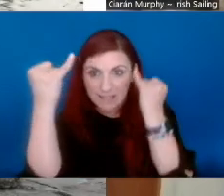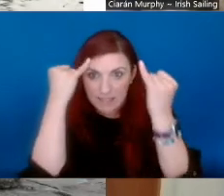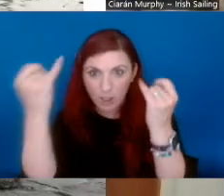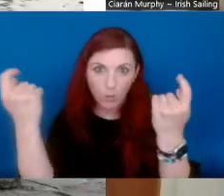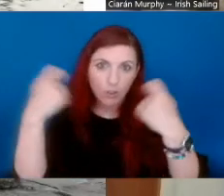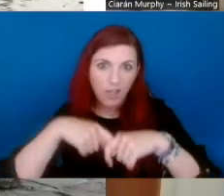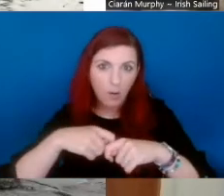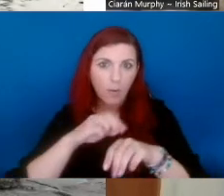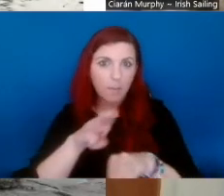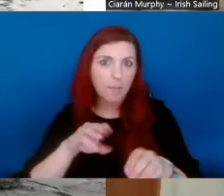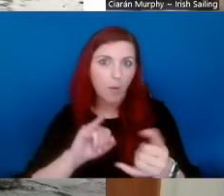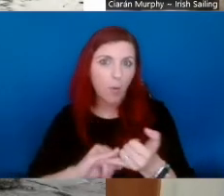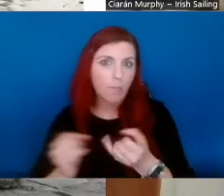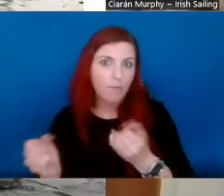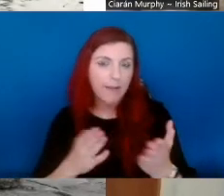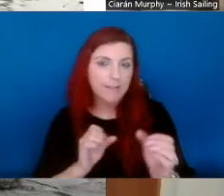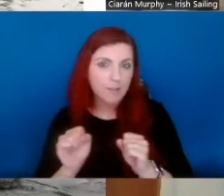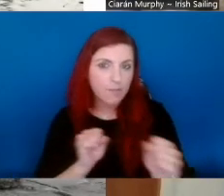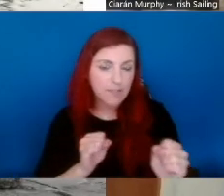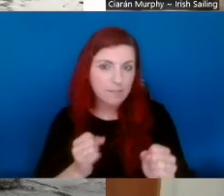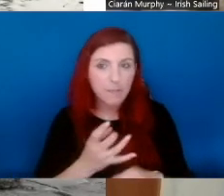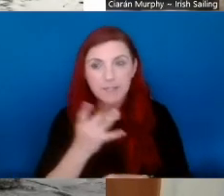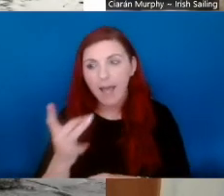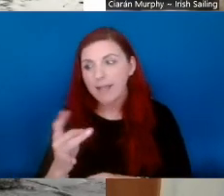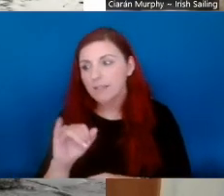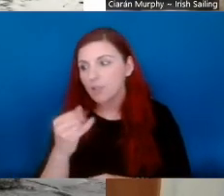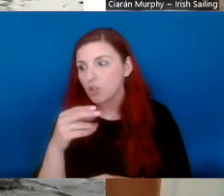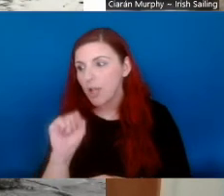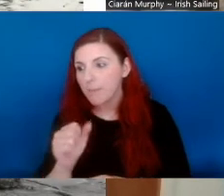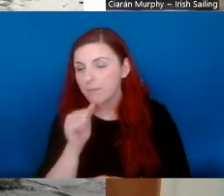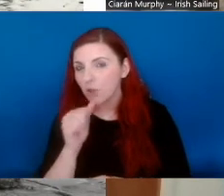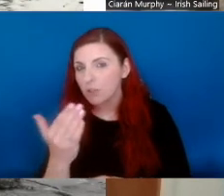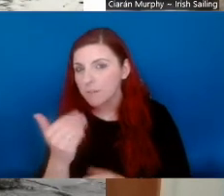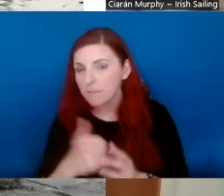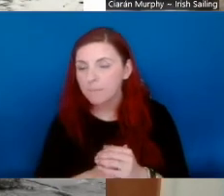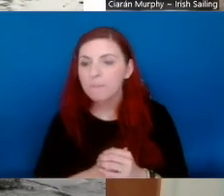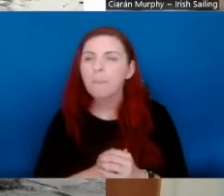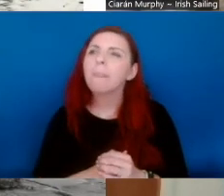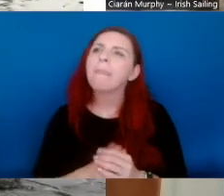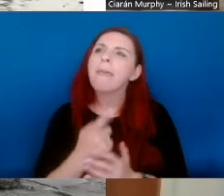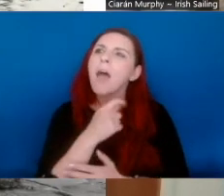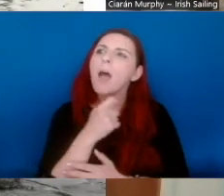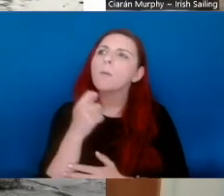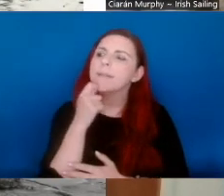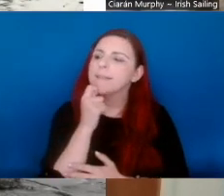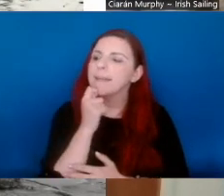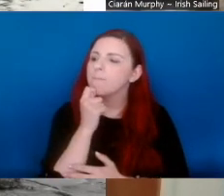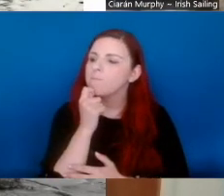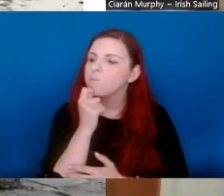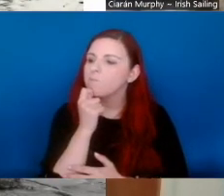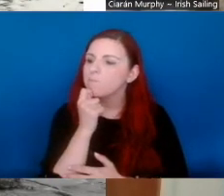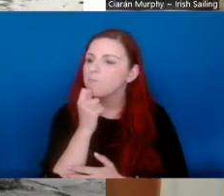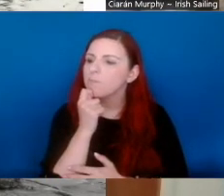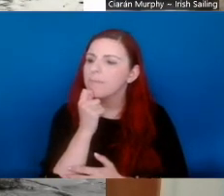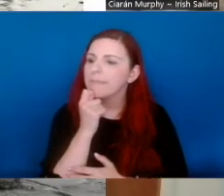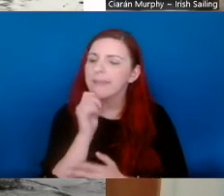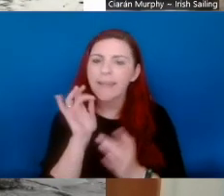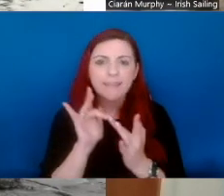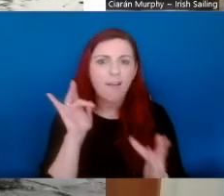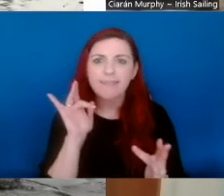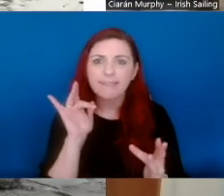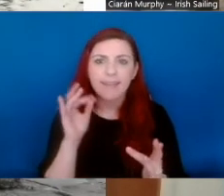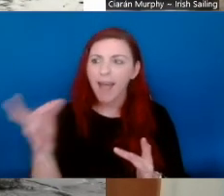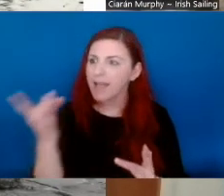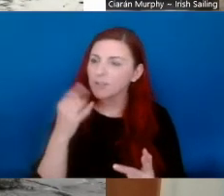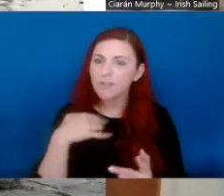either have signed up for the programme or are currently watching this and considering being more inclusive? Would you have one or two key points